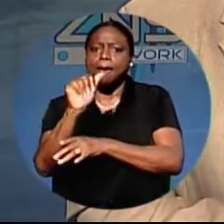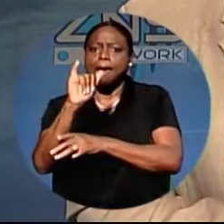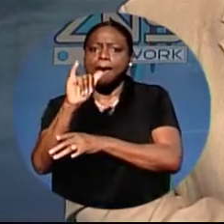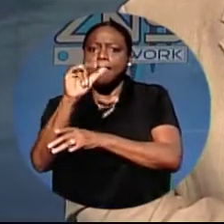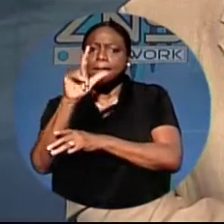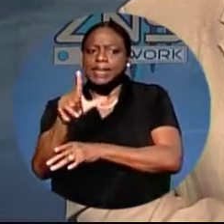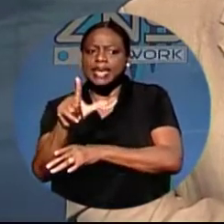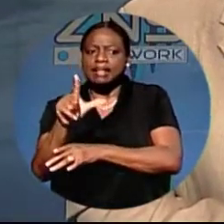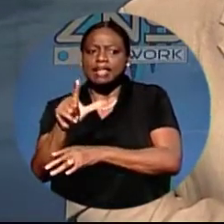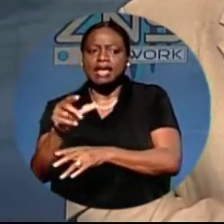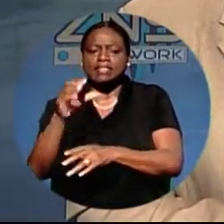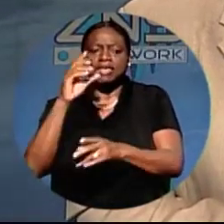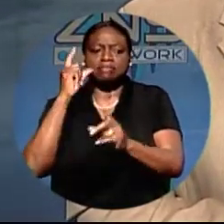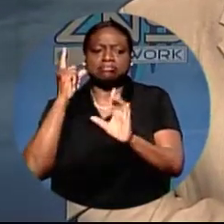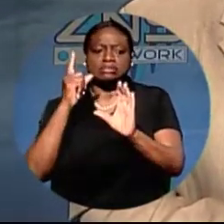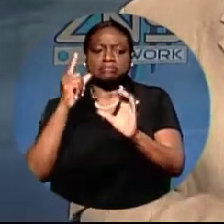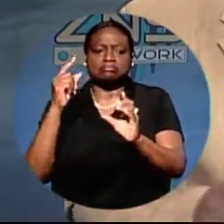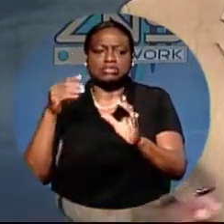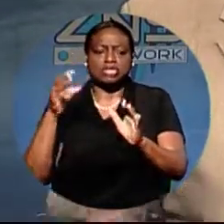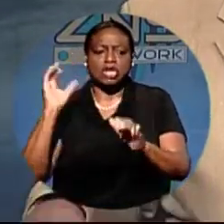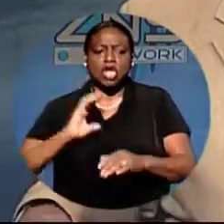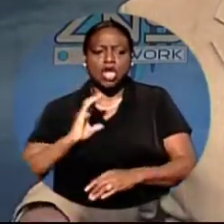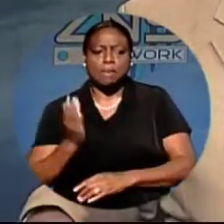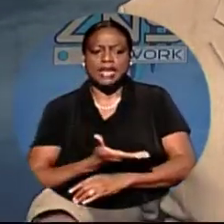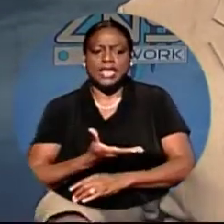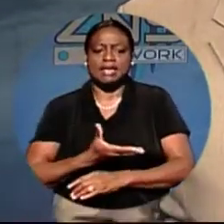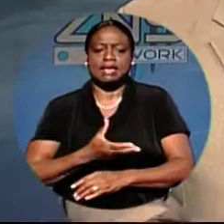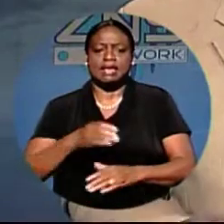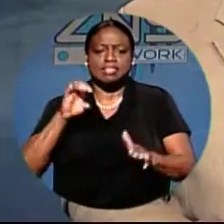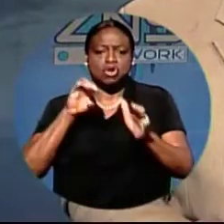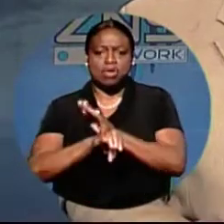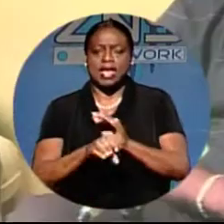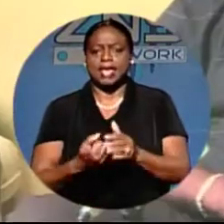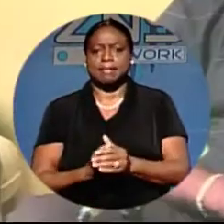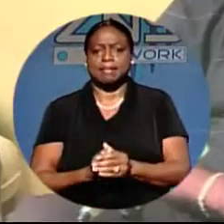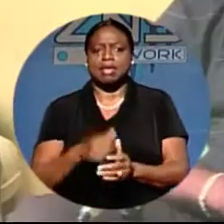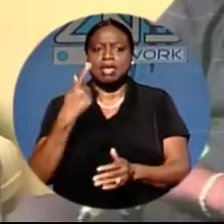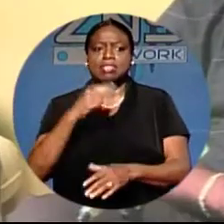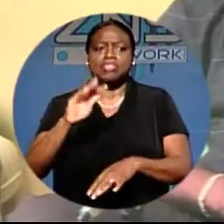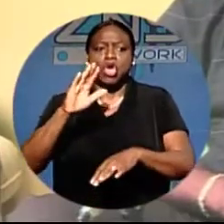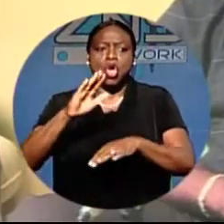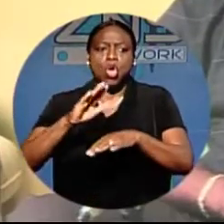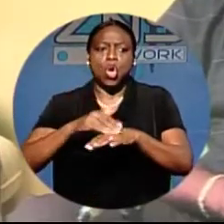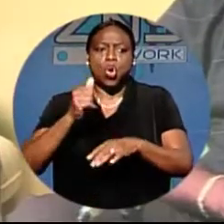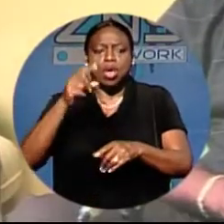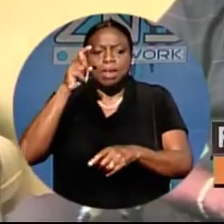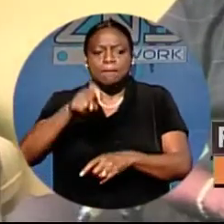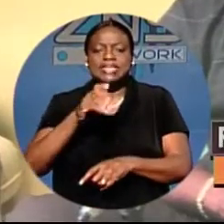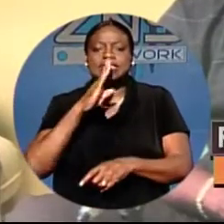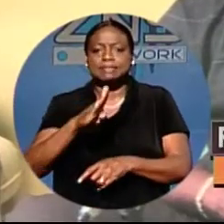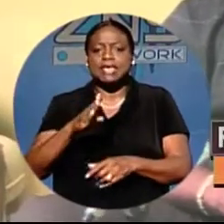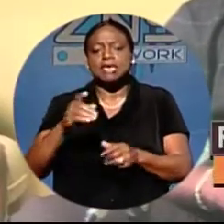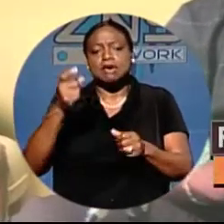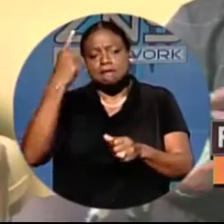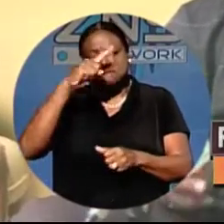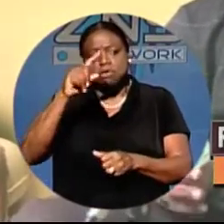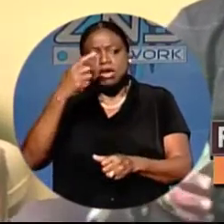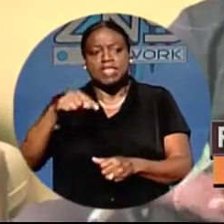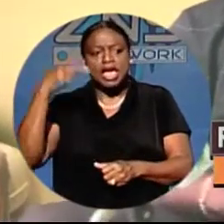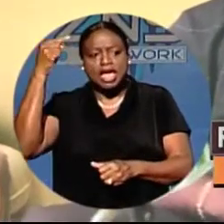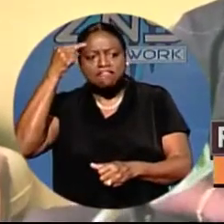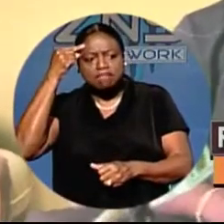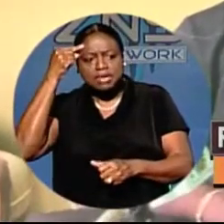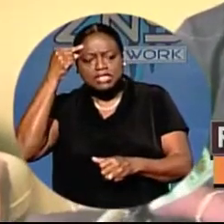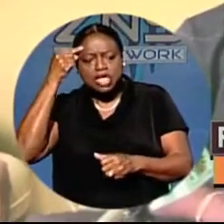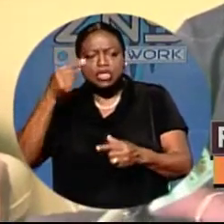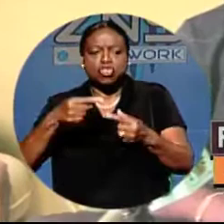come together and address this issue. The call must be for the government and the opposition and everyone